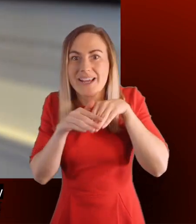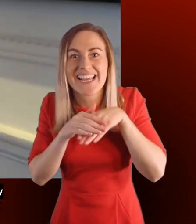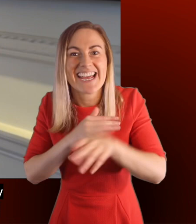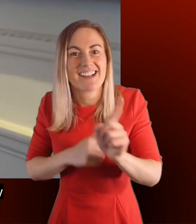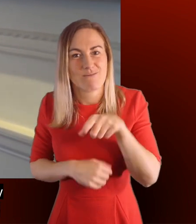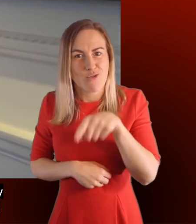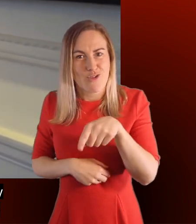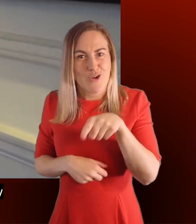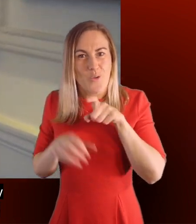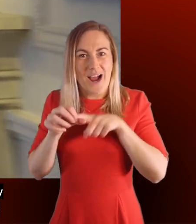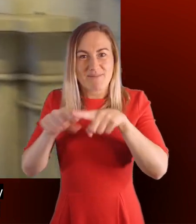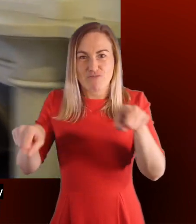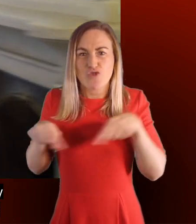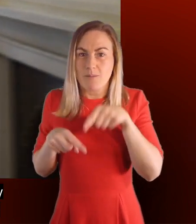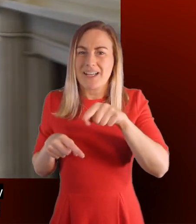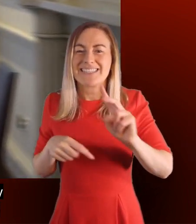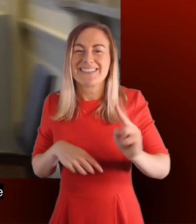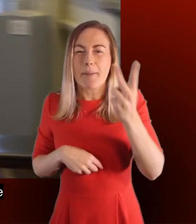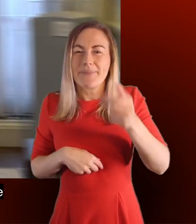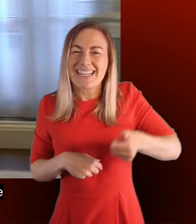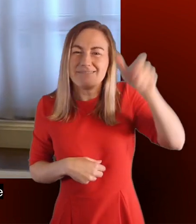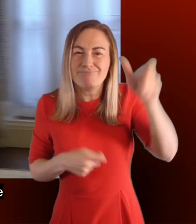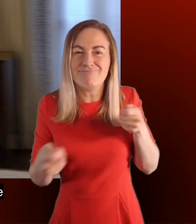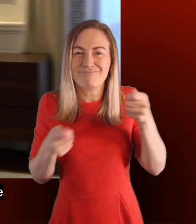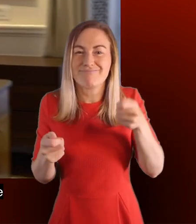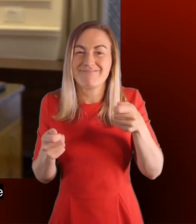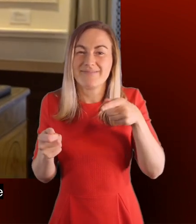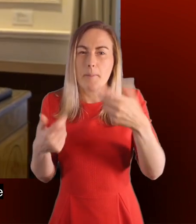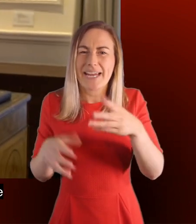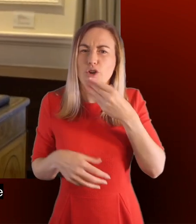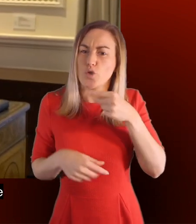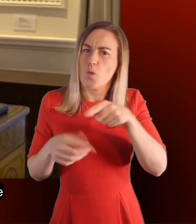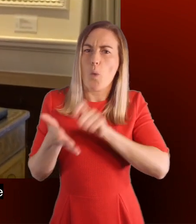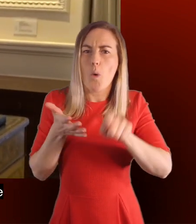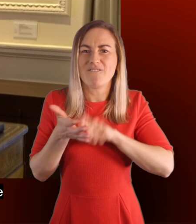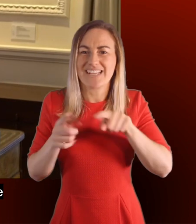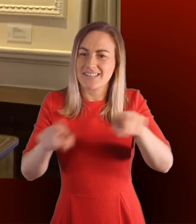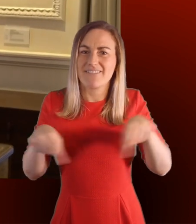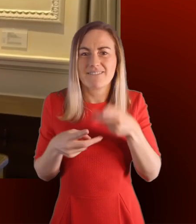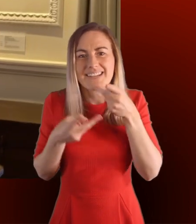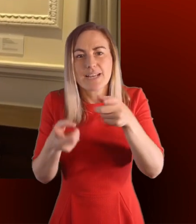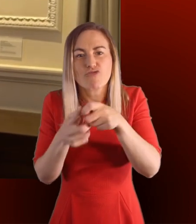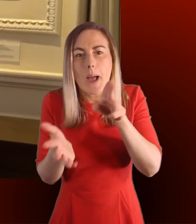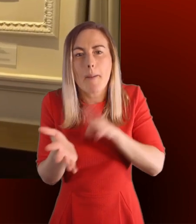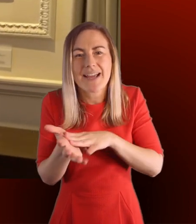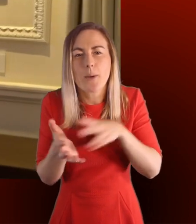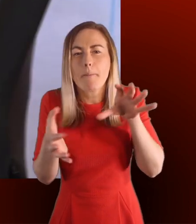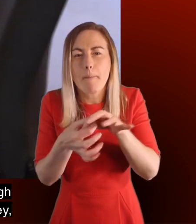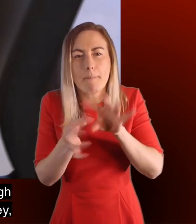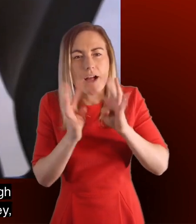which used to be the Deputy High Commissioner's office and is now used as an office for visiting Prime Ministers and Cabinet members.